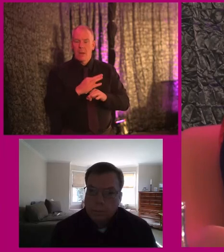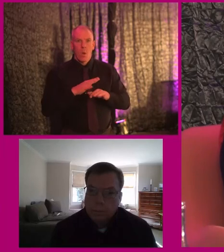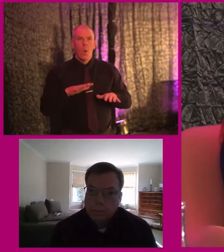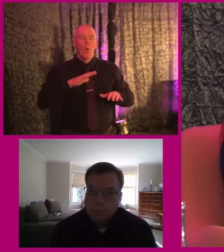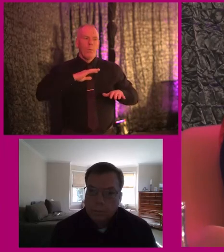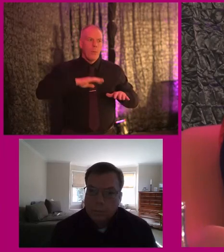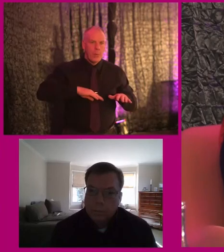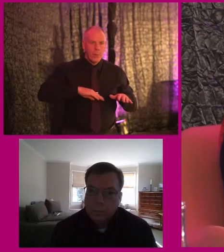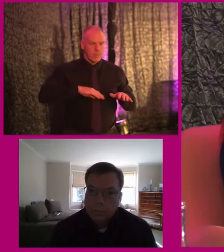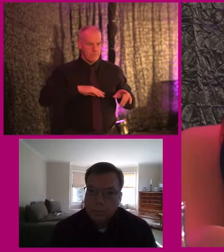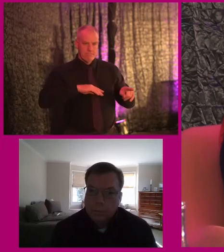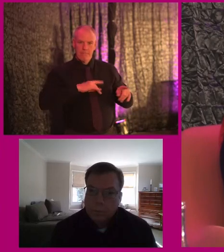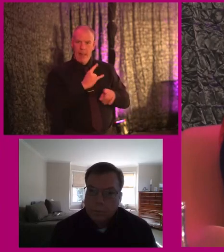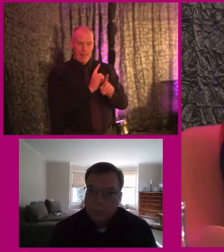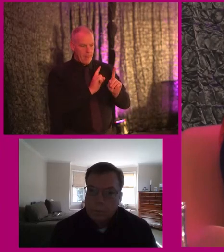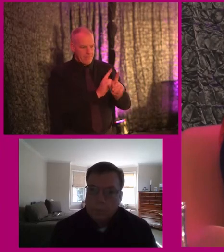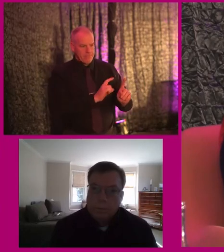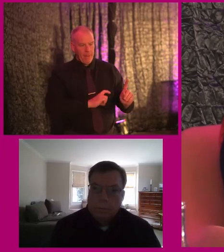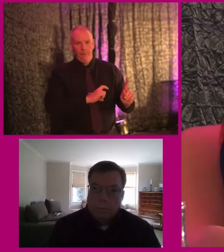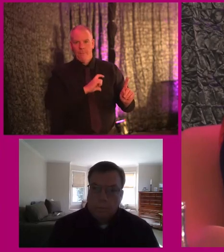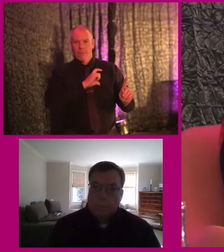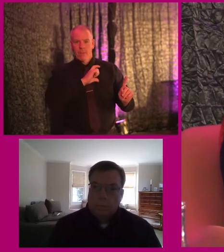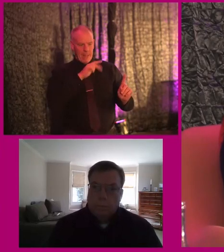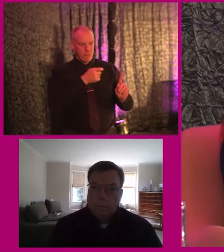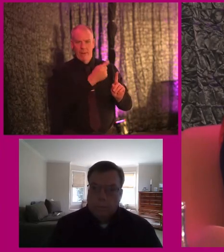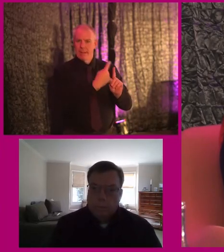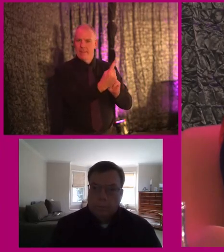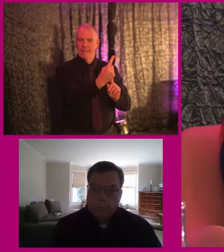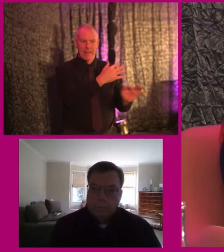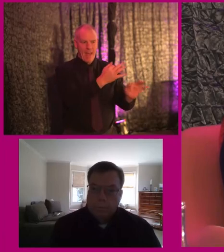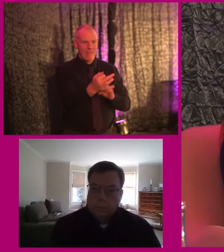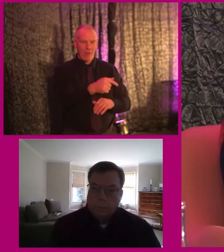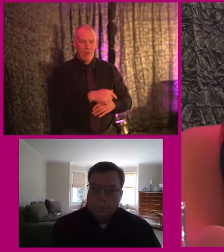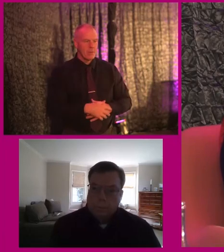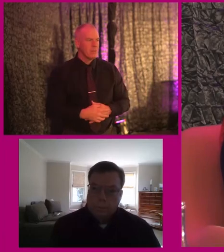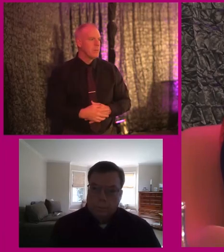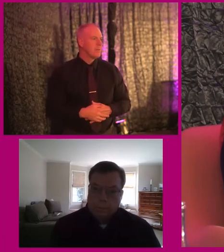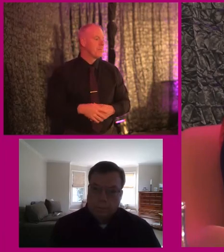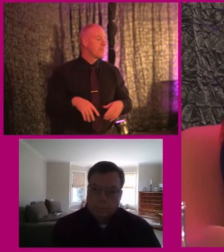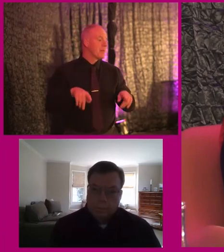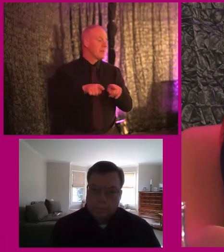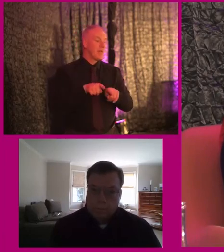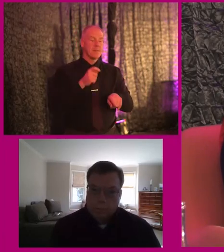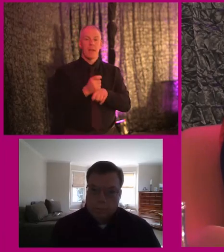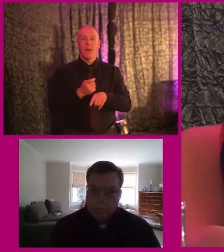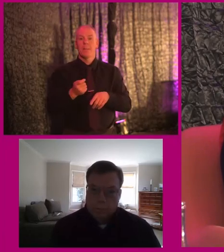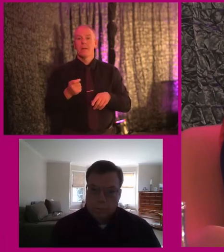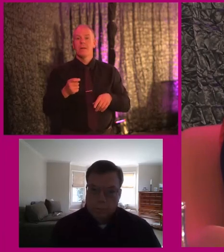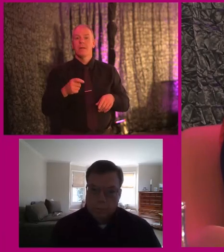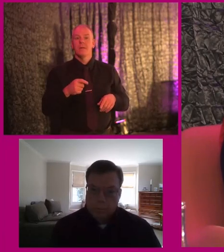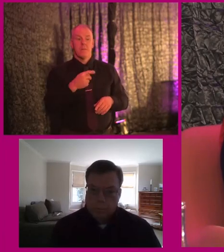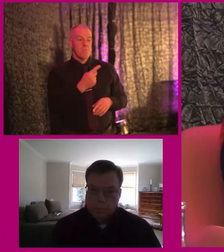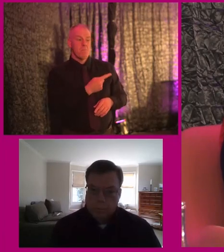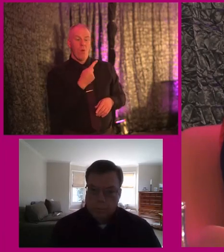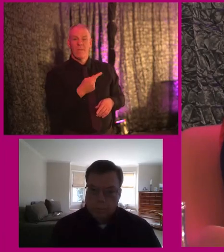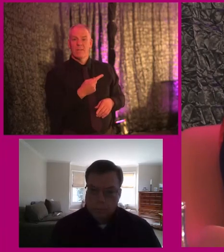and just building up their confidence, and hopefully in time for them to travel independently. And also like both Amy and I come from